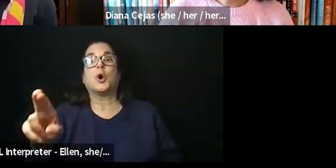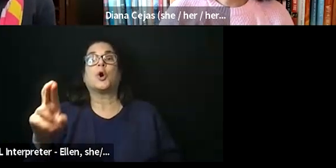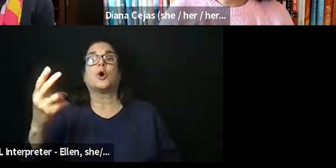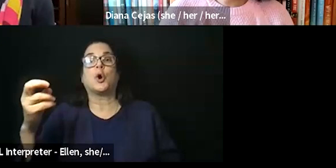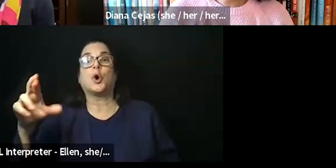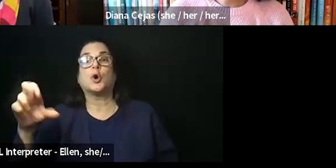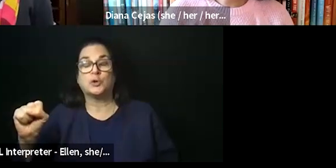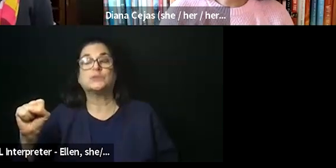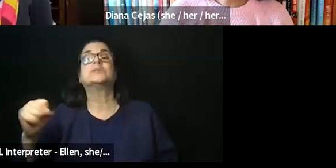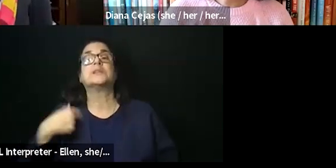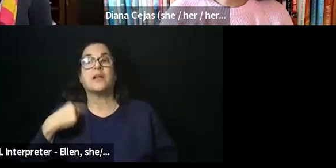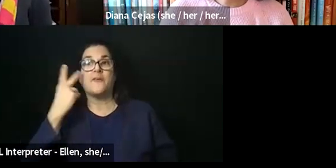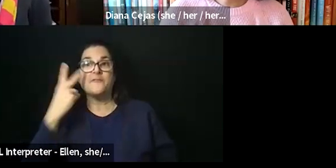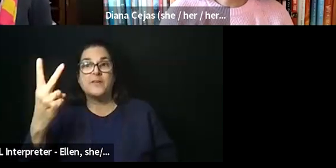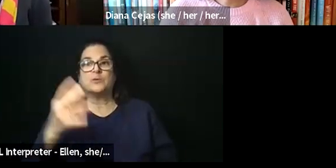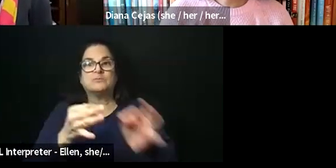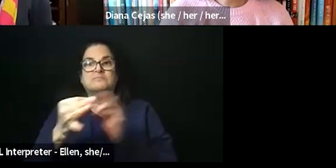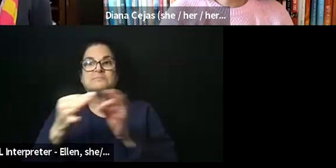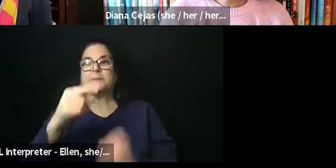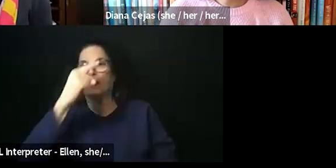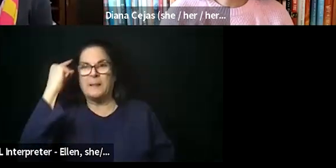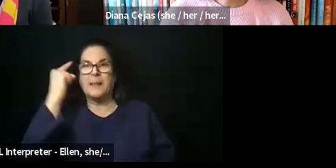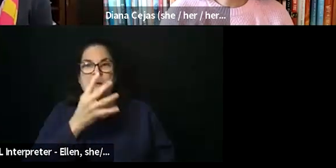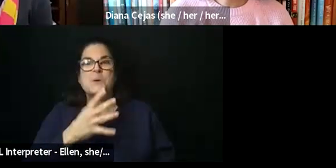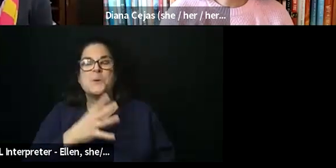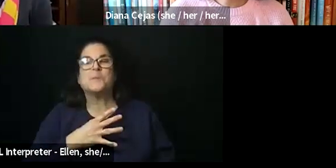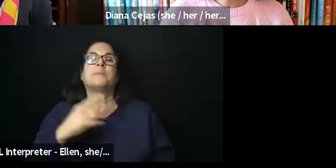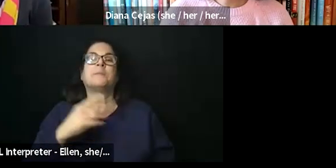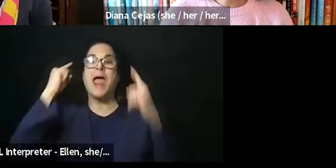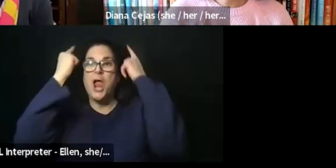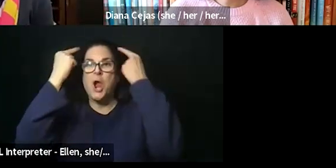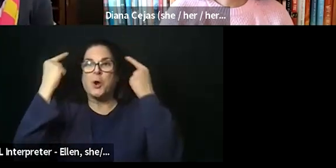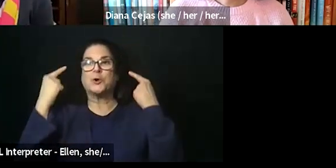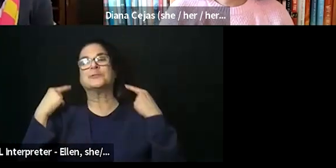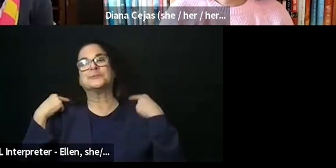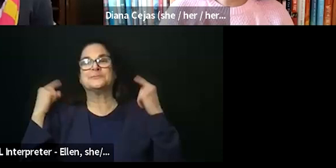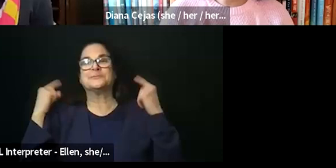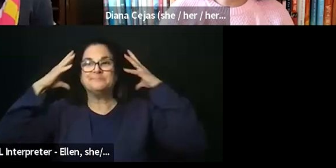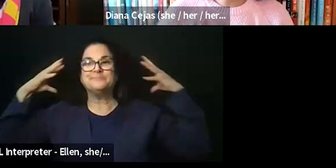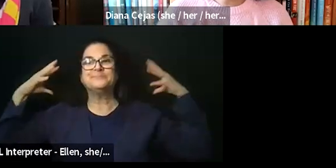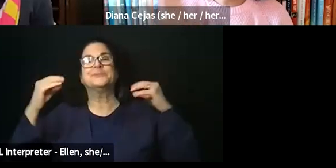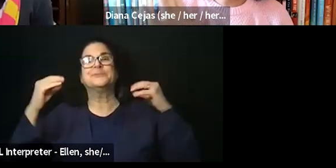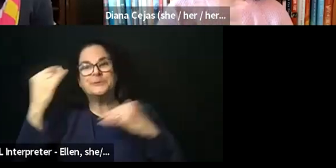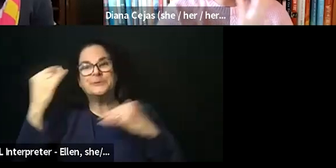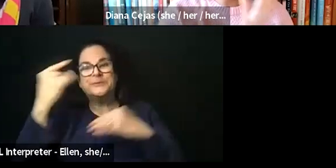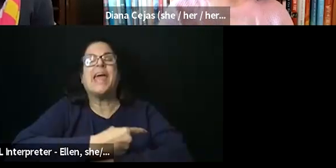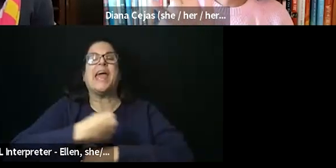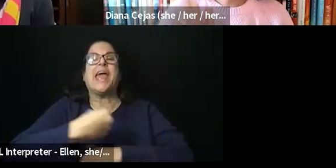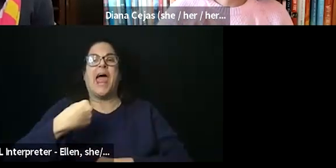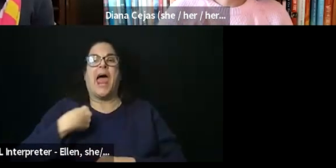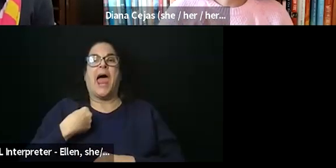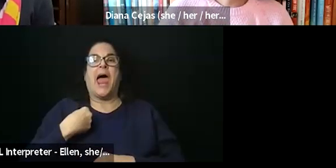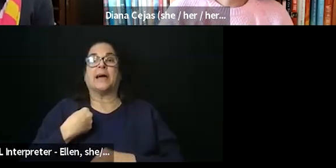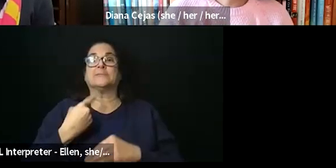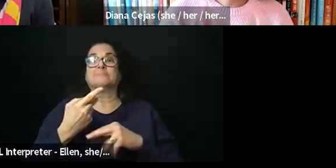So I am a black woman whose hair is in kind of a curly afro sort of thing that I could make it do today. I'm sitting in front of a wall